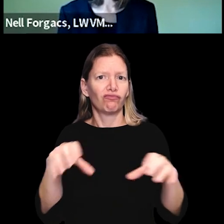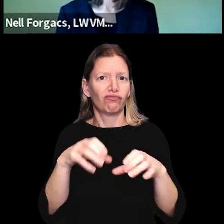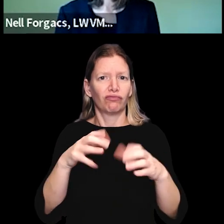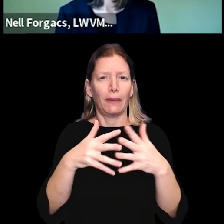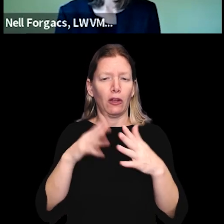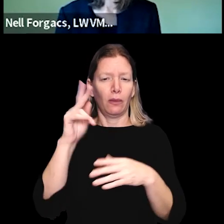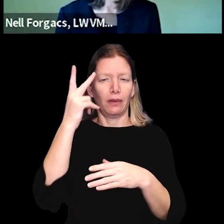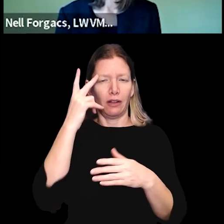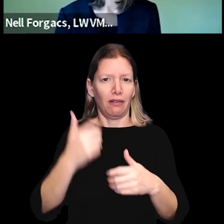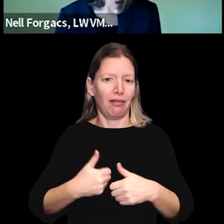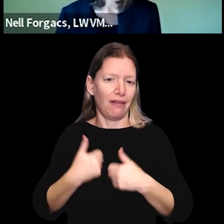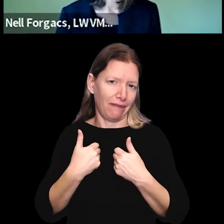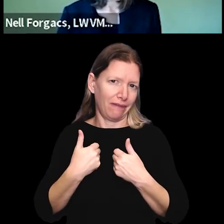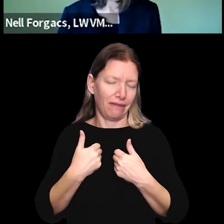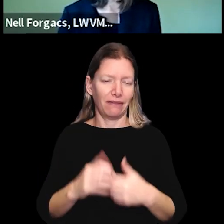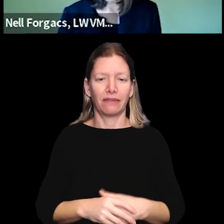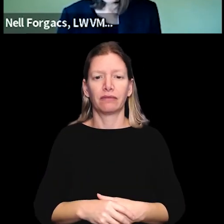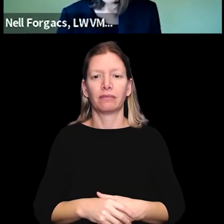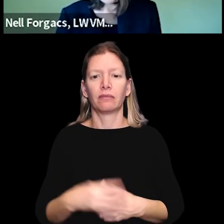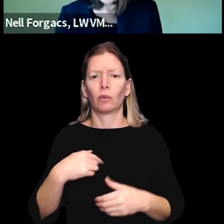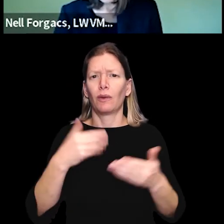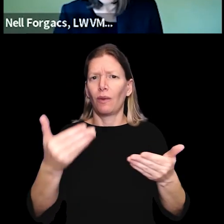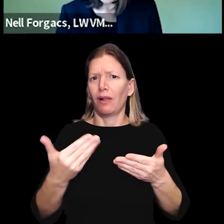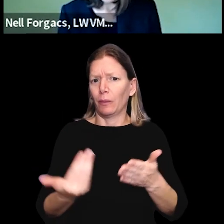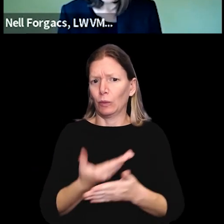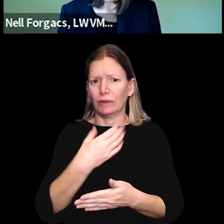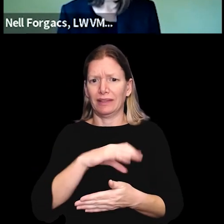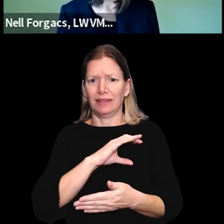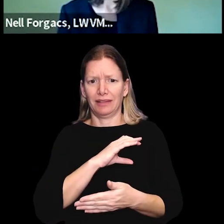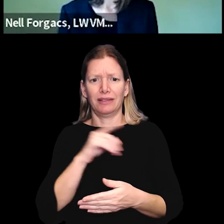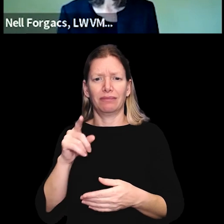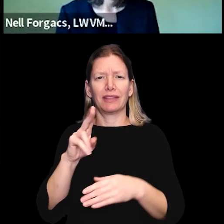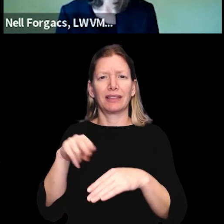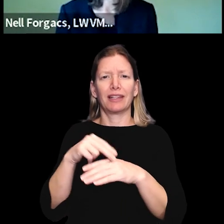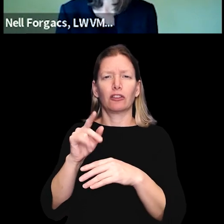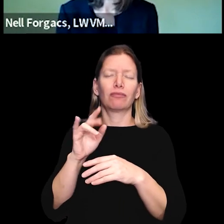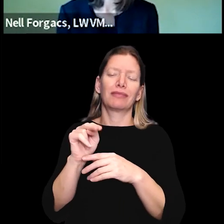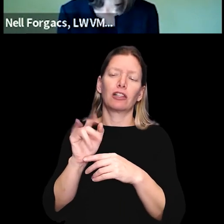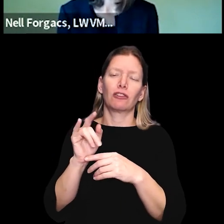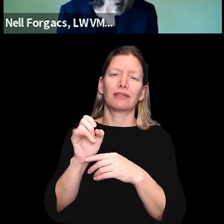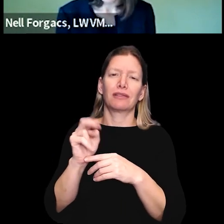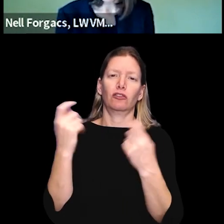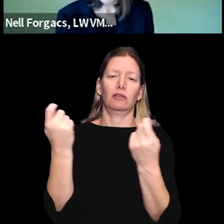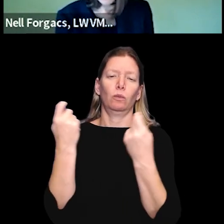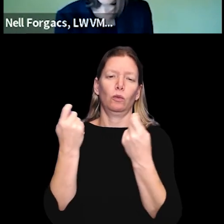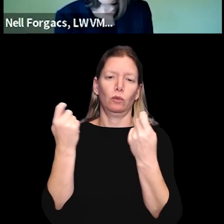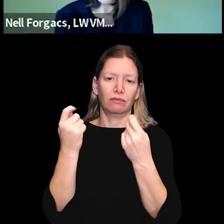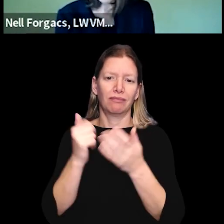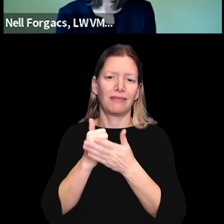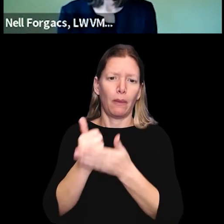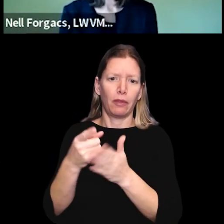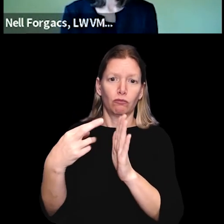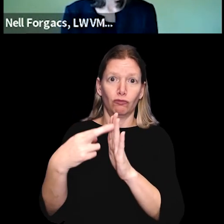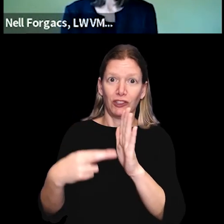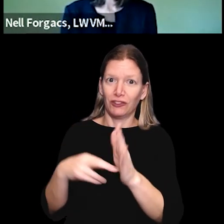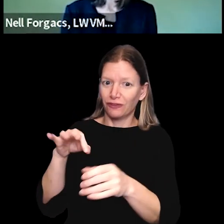become active in American political life. And so we, um, welcome new citizens at naturalization ceremonies